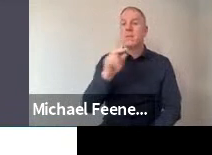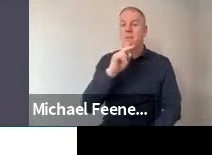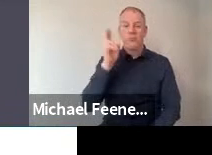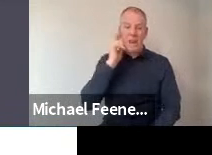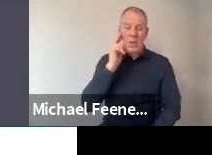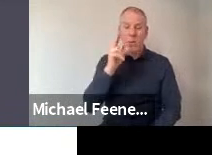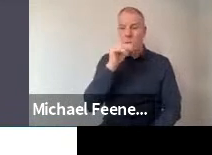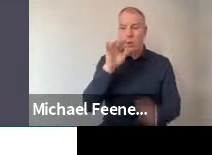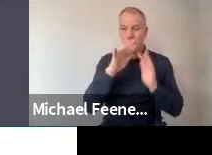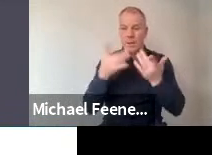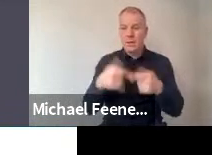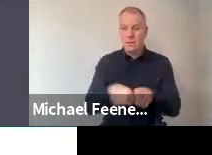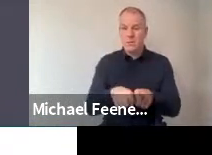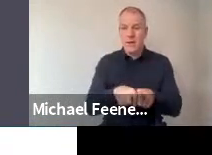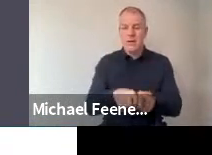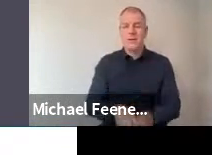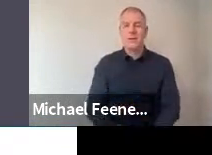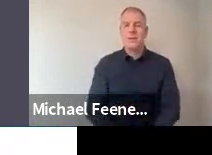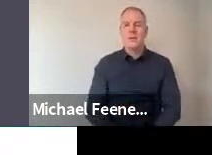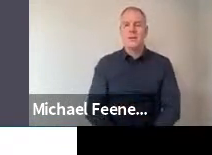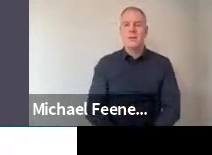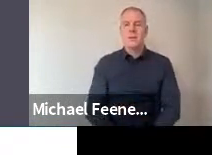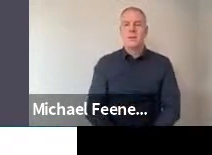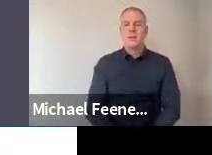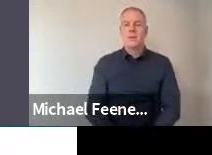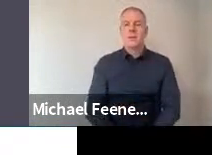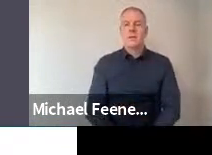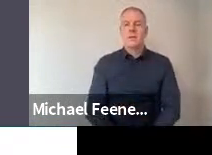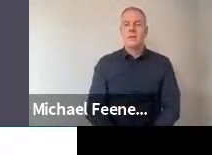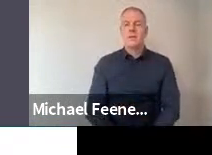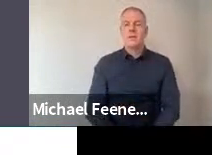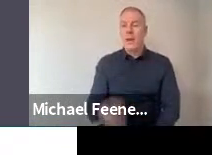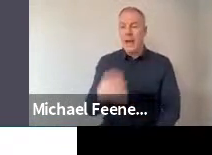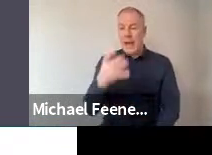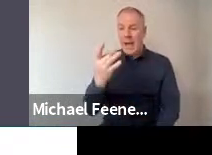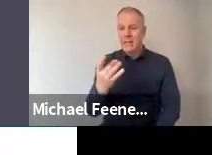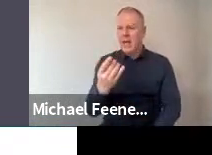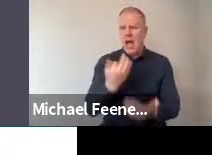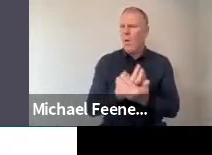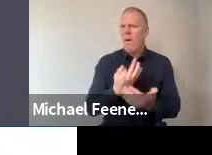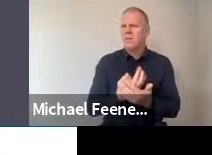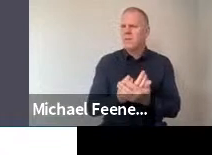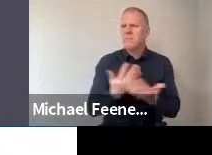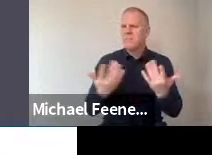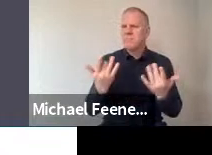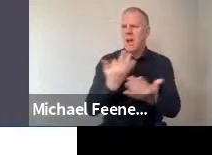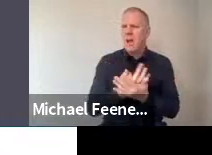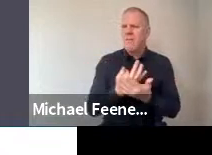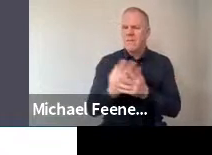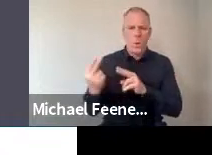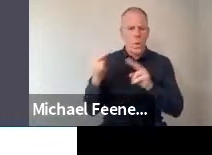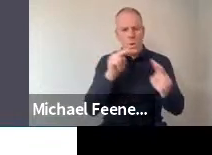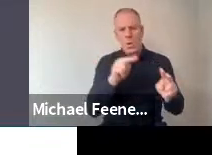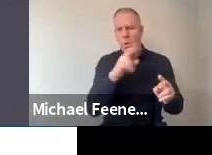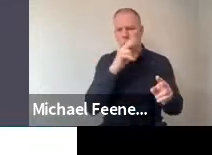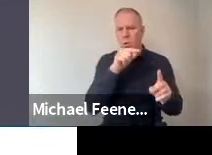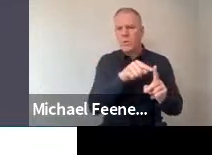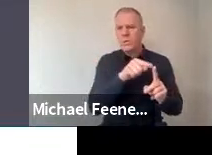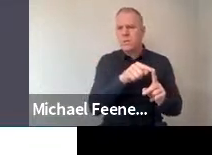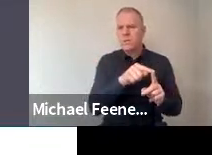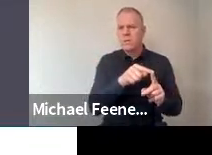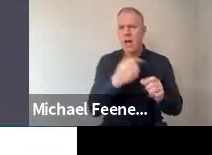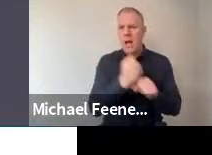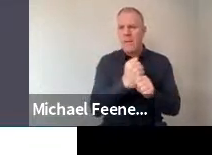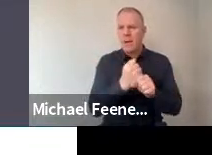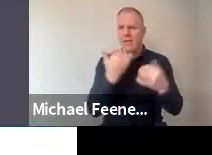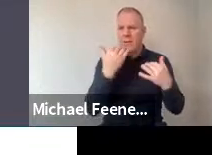websites. We asked about how often people were turning to their news source for information about